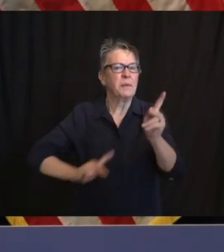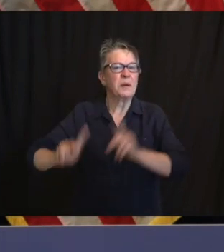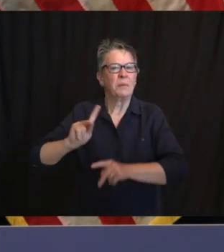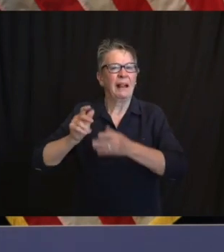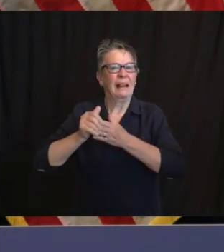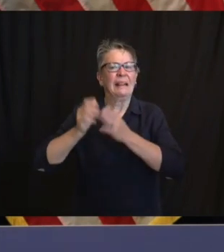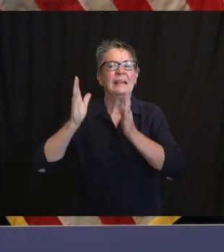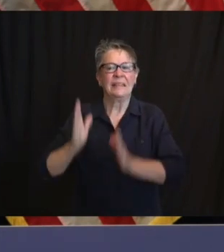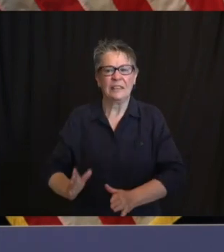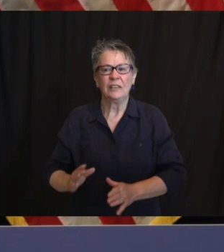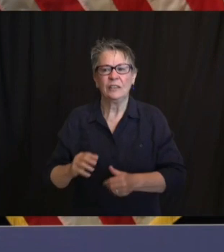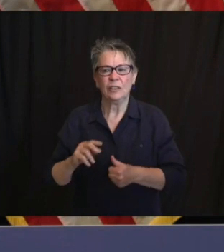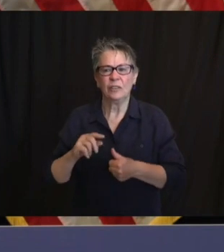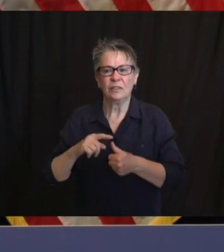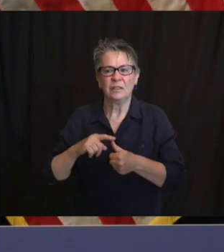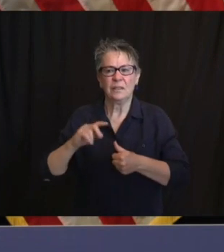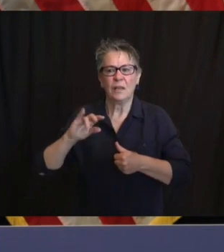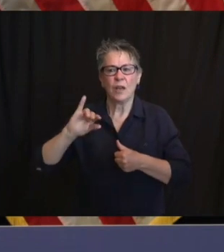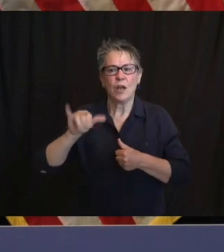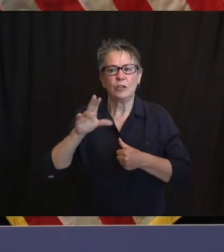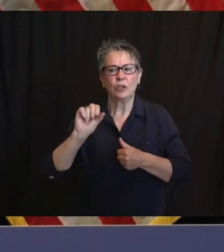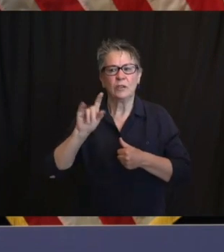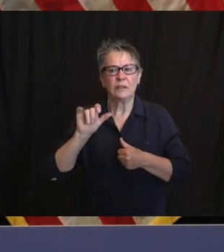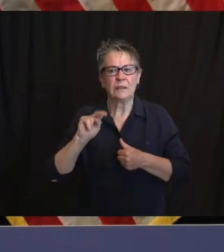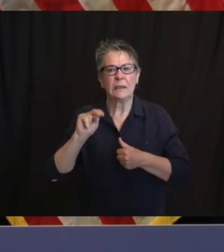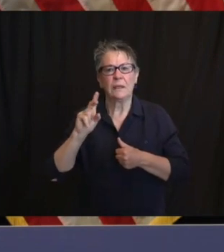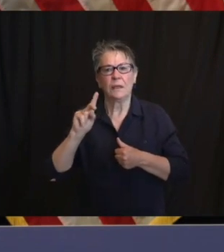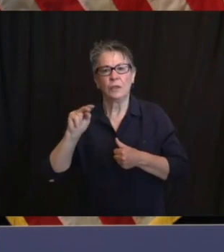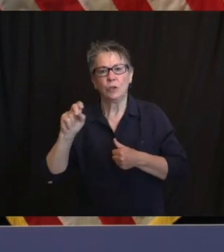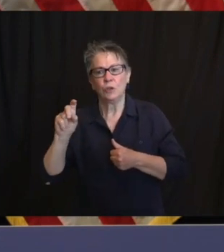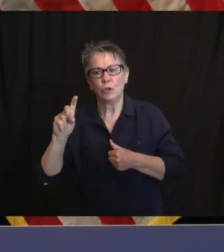Diana Huenu. Jarrell Harvey.